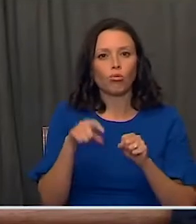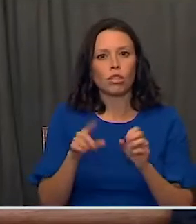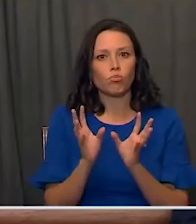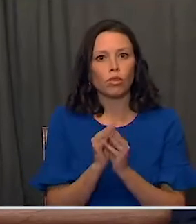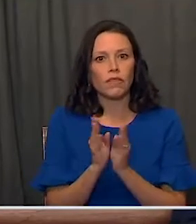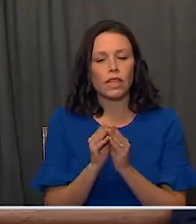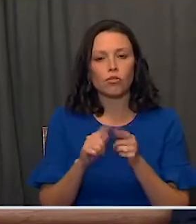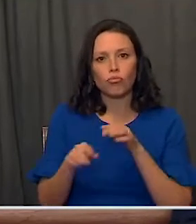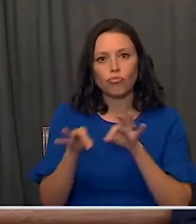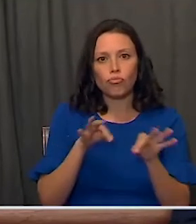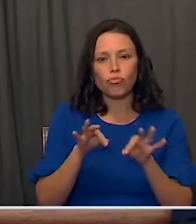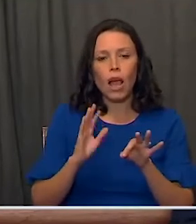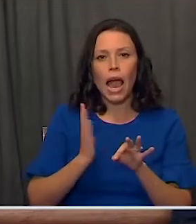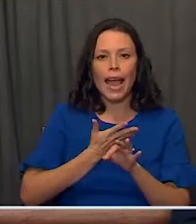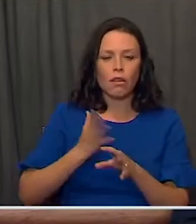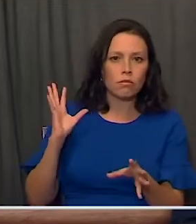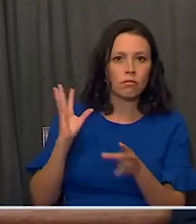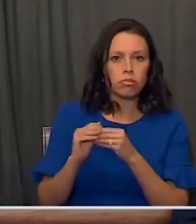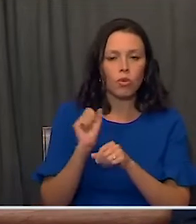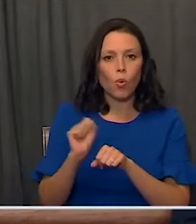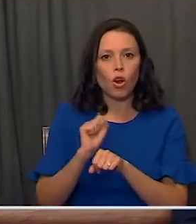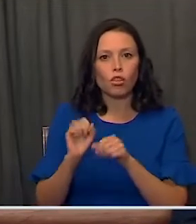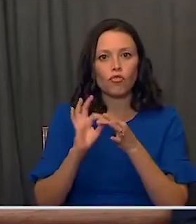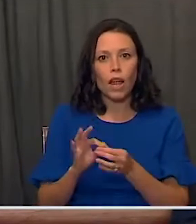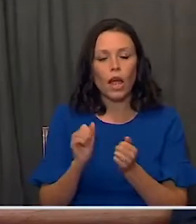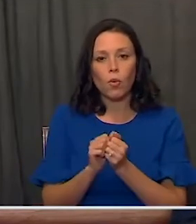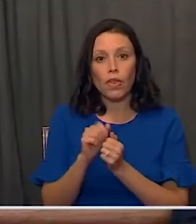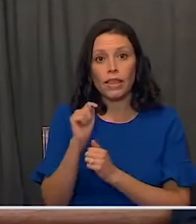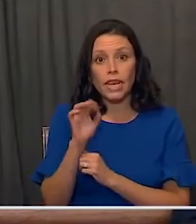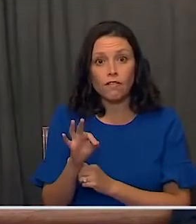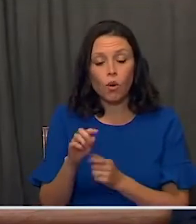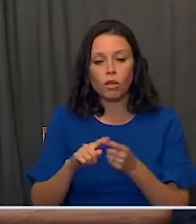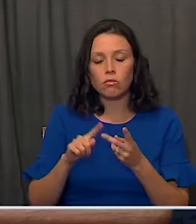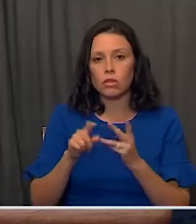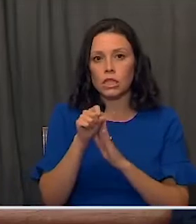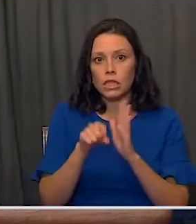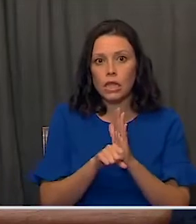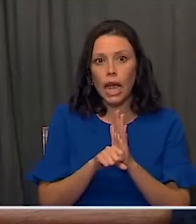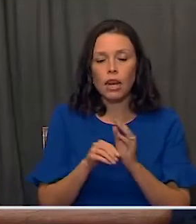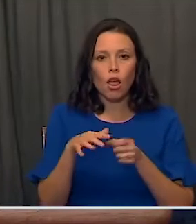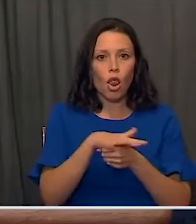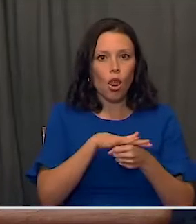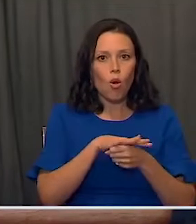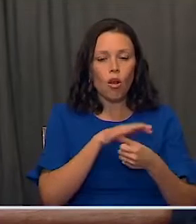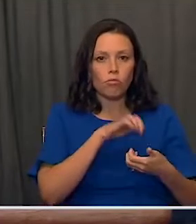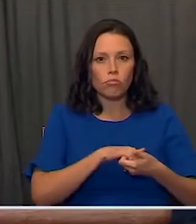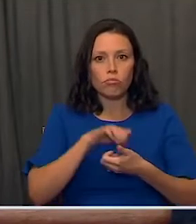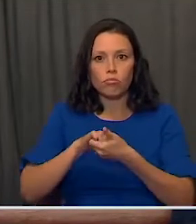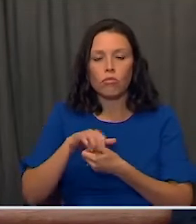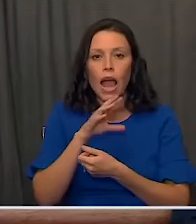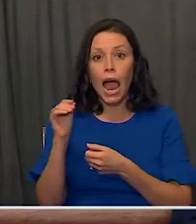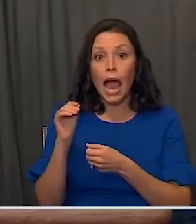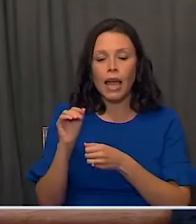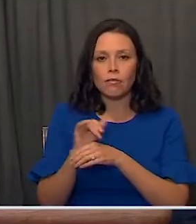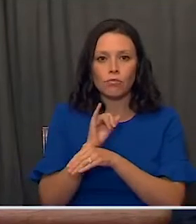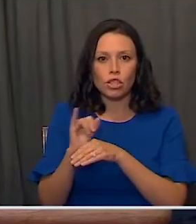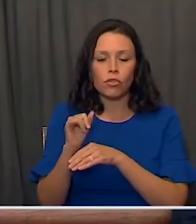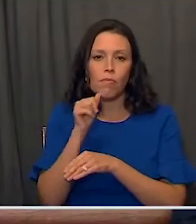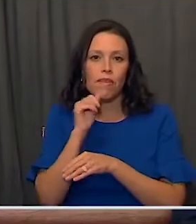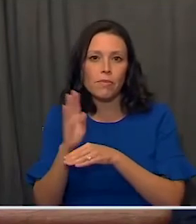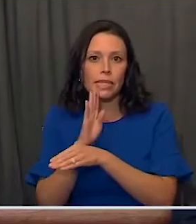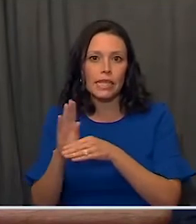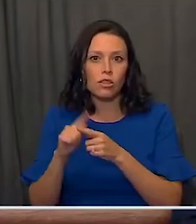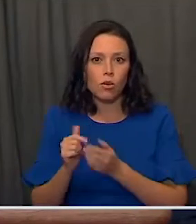of our task force and our partnership with state and local officials and our partners in the private sector to continue to put the health of